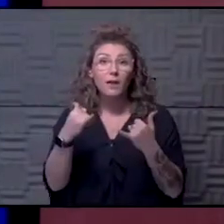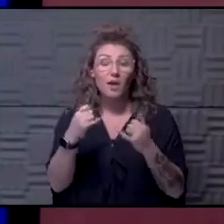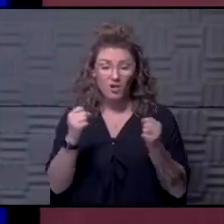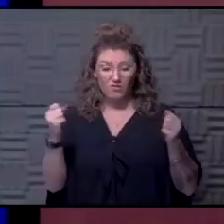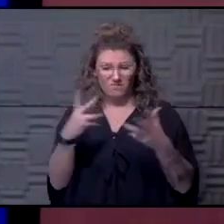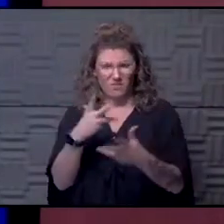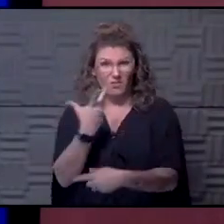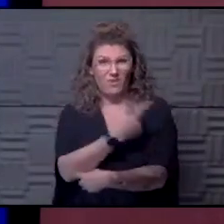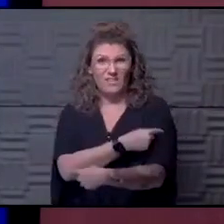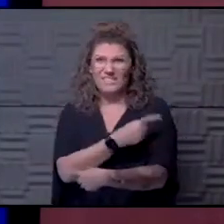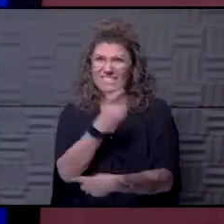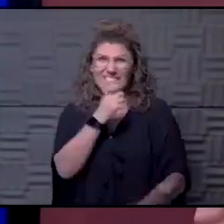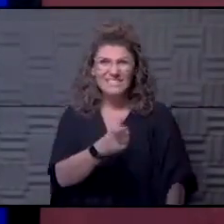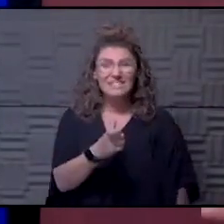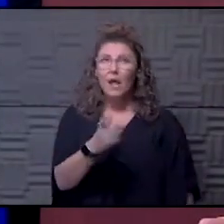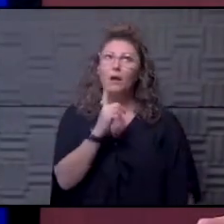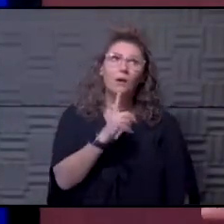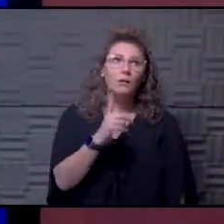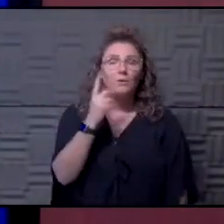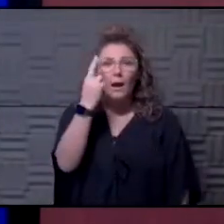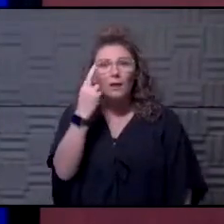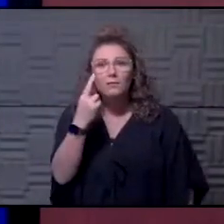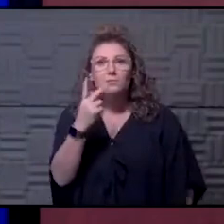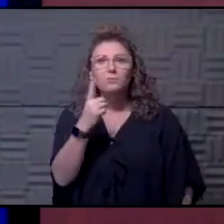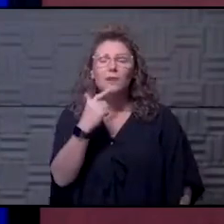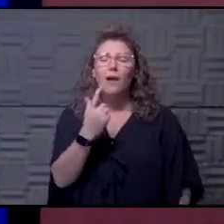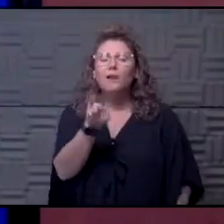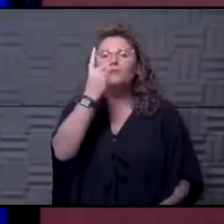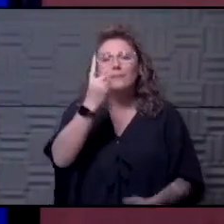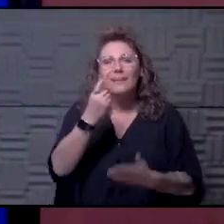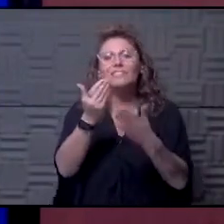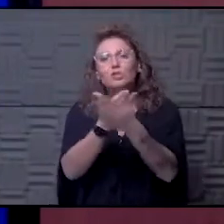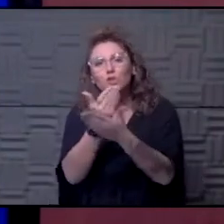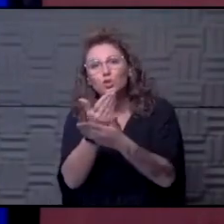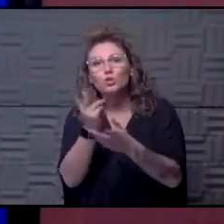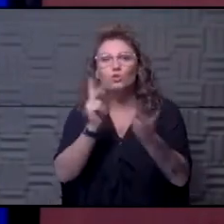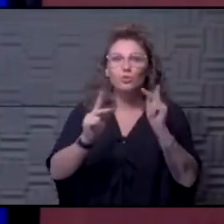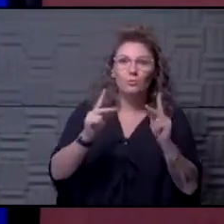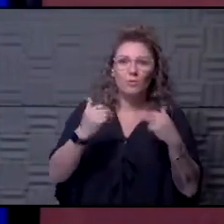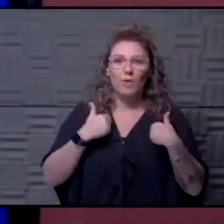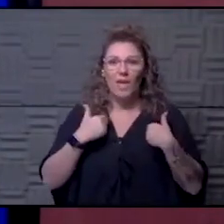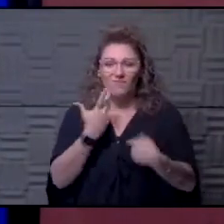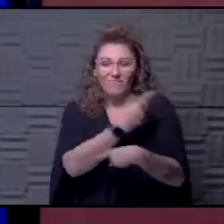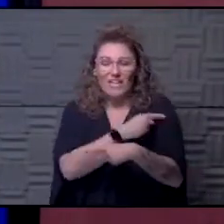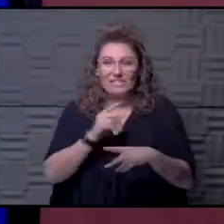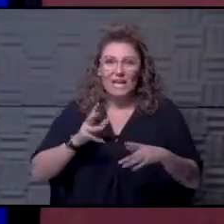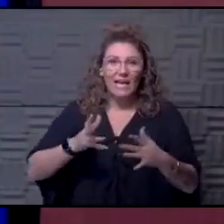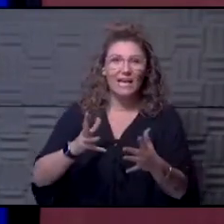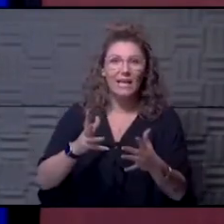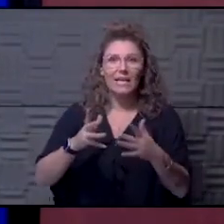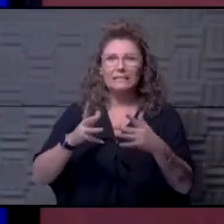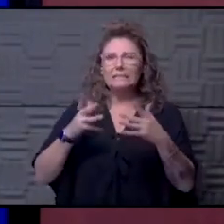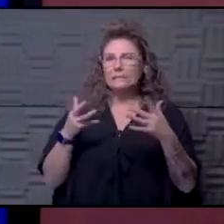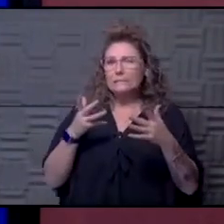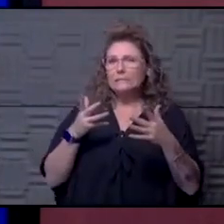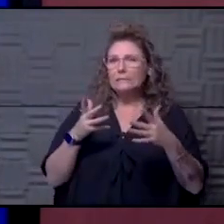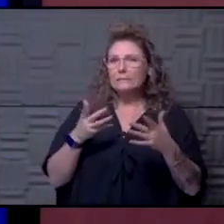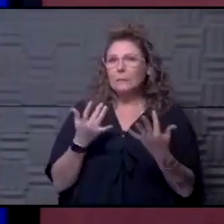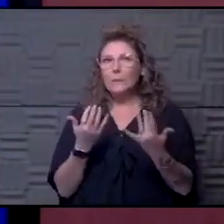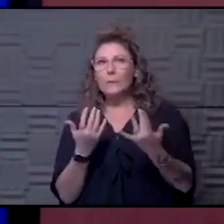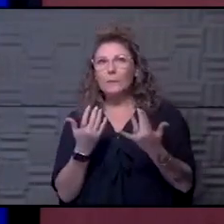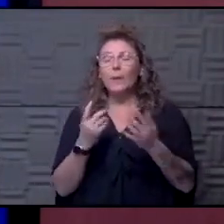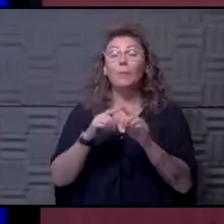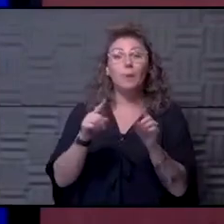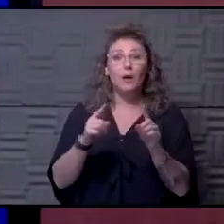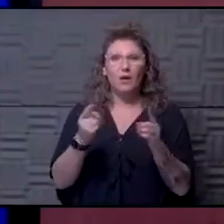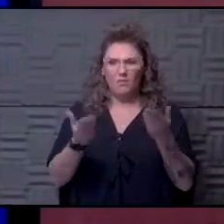not as rational. And I don't want to say it's irrational because I get why it's new and people are have some vaccine hesitancy, but again, it's, you have to weigh that